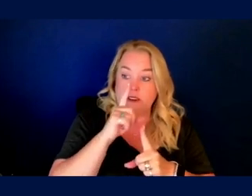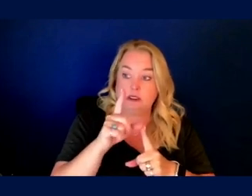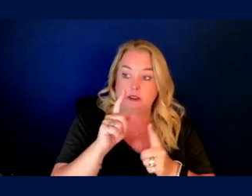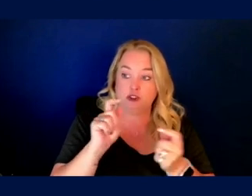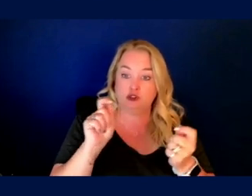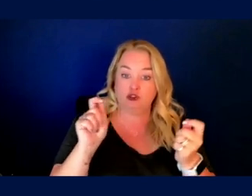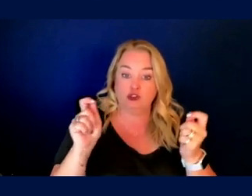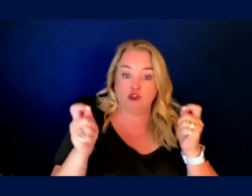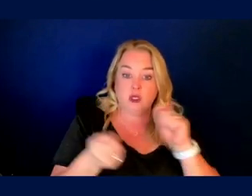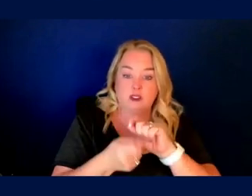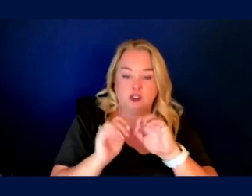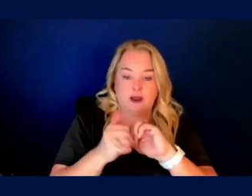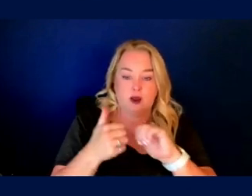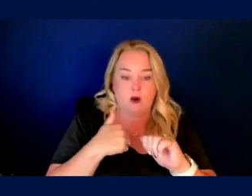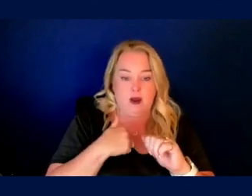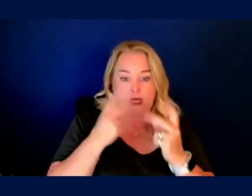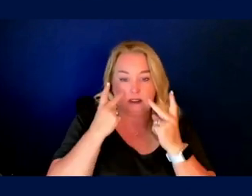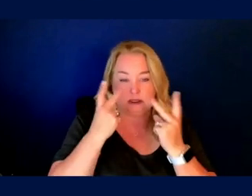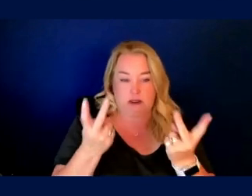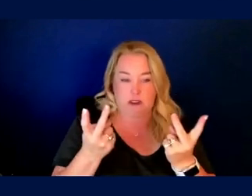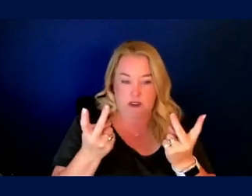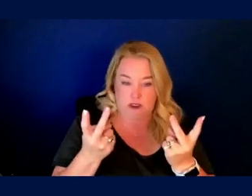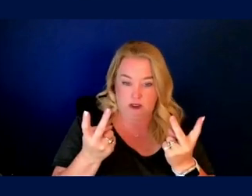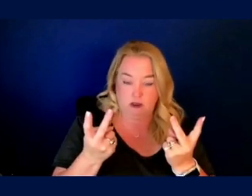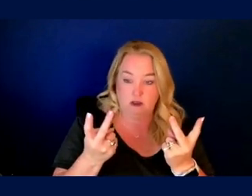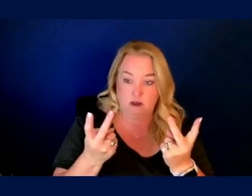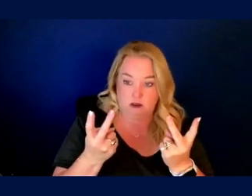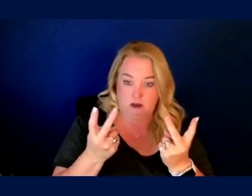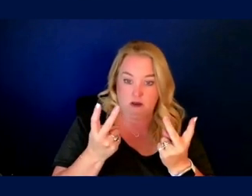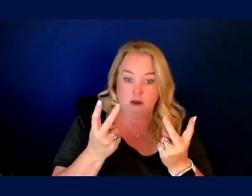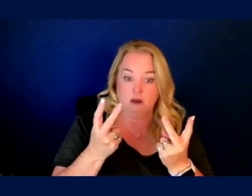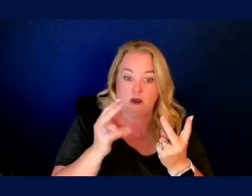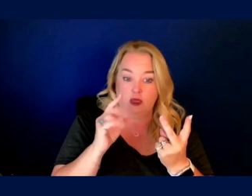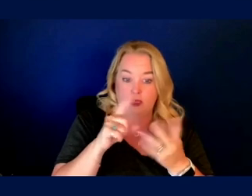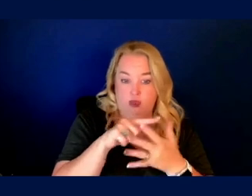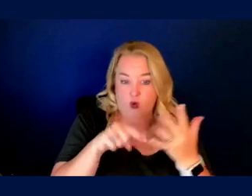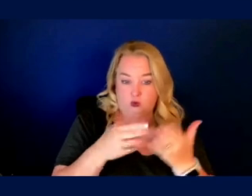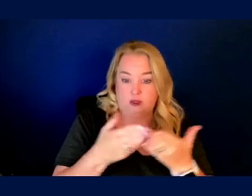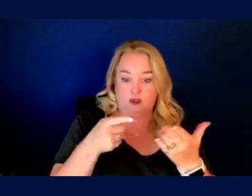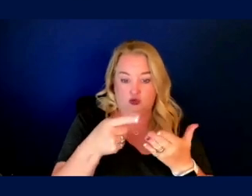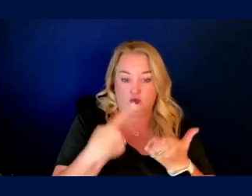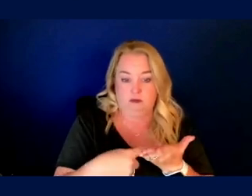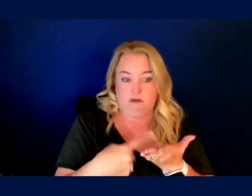the way that I perceive some of the issues that you're talking about.